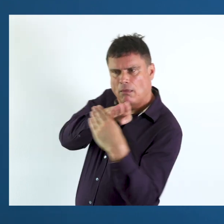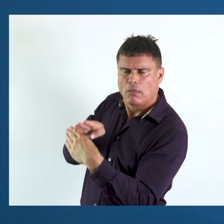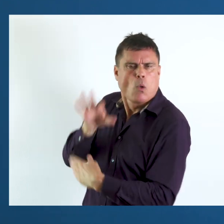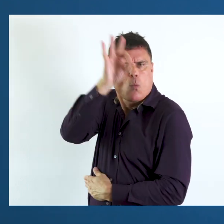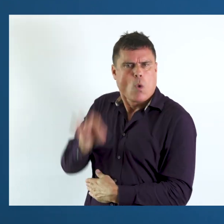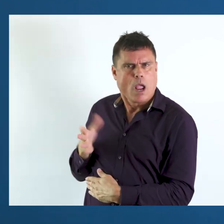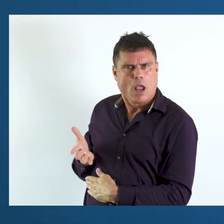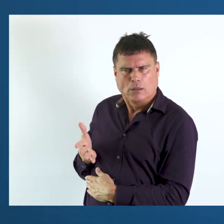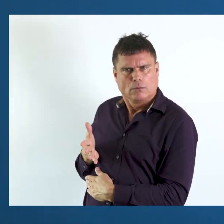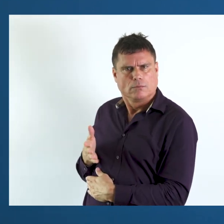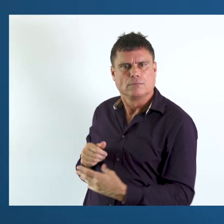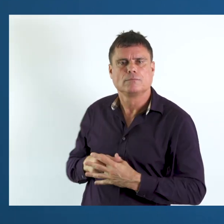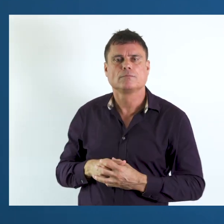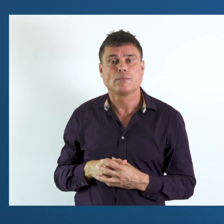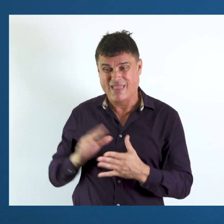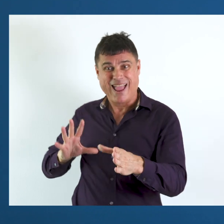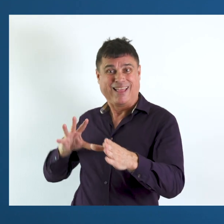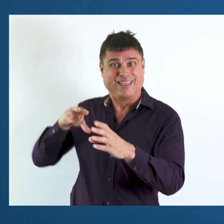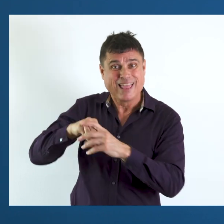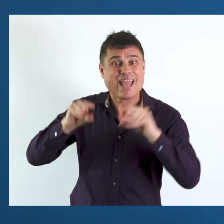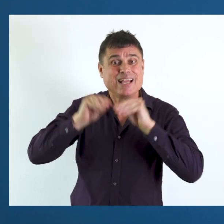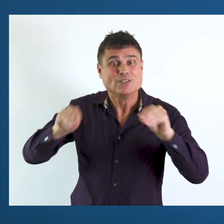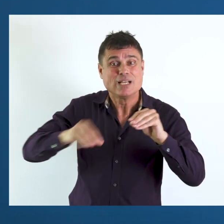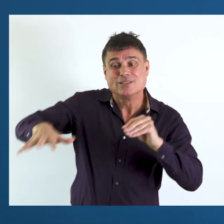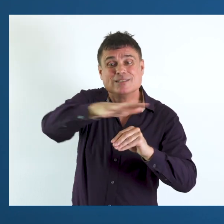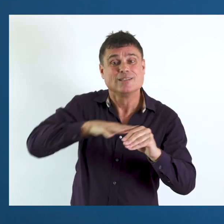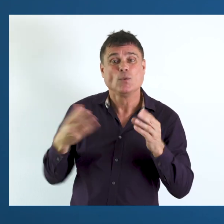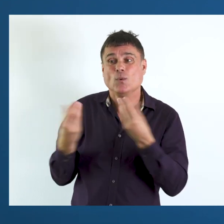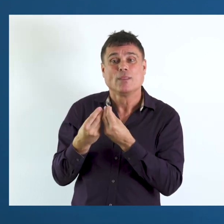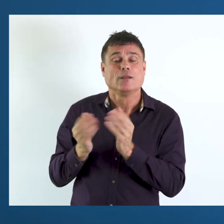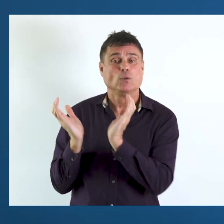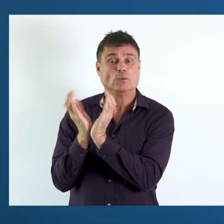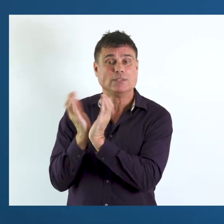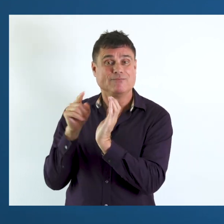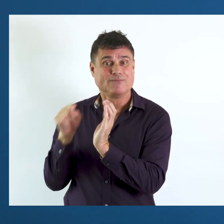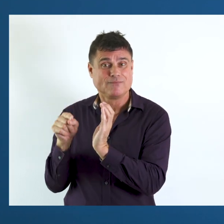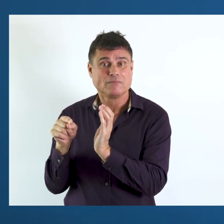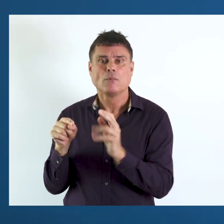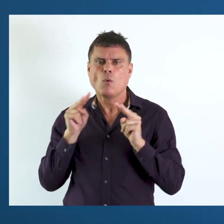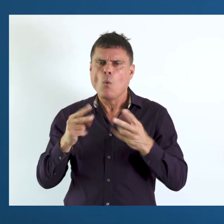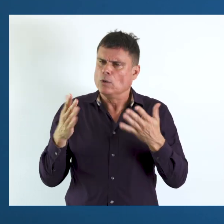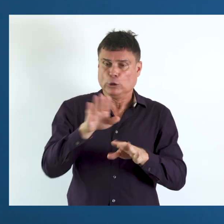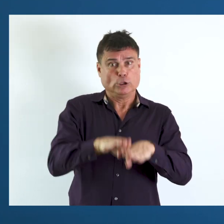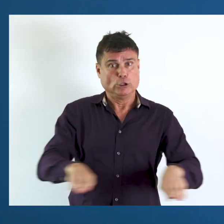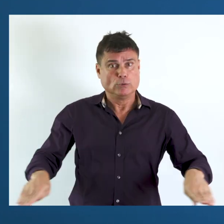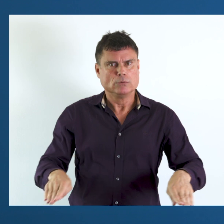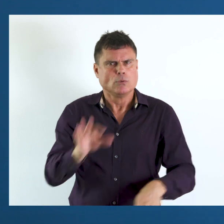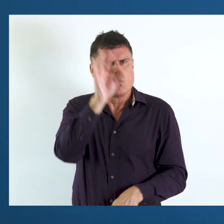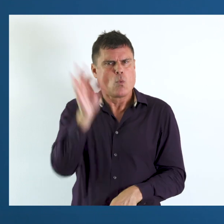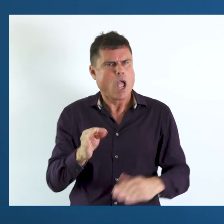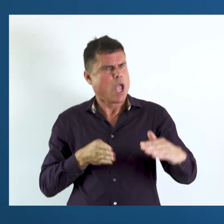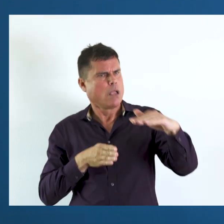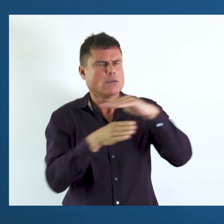not working, what is keeping them out of the labor force. The inclusive education module that